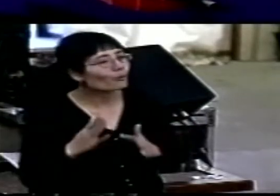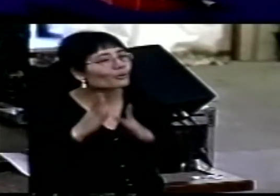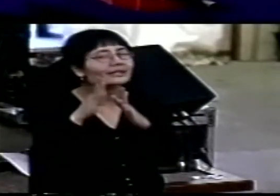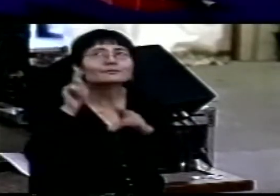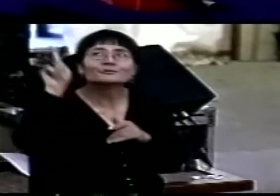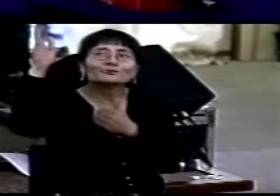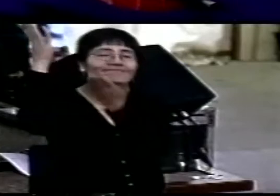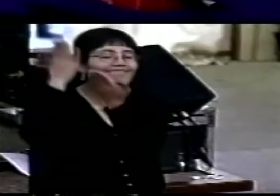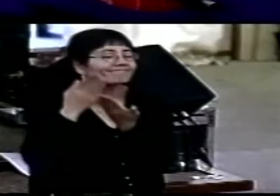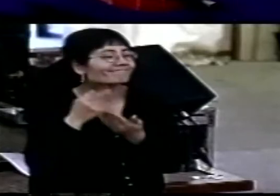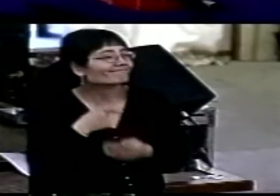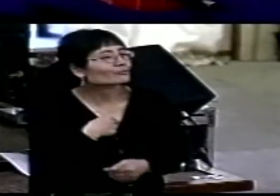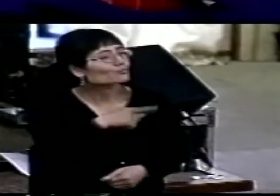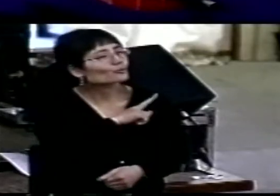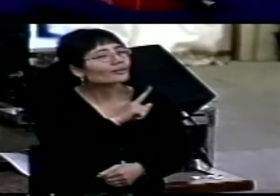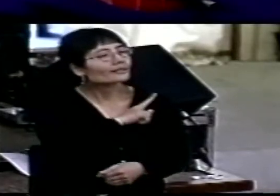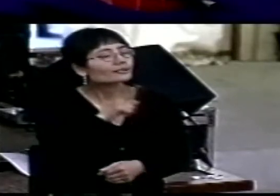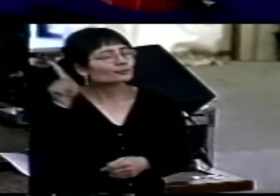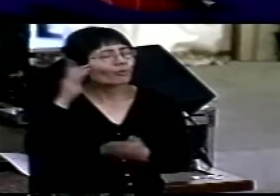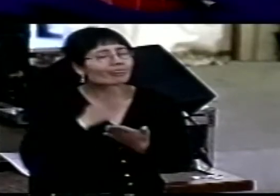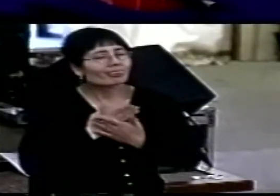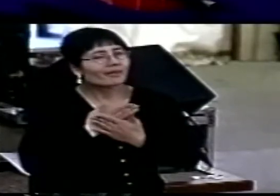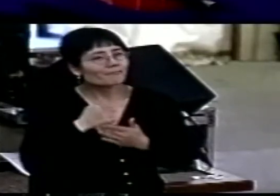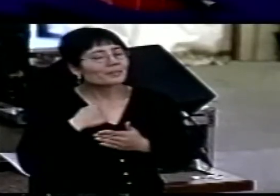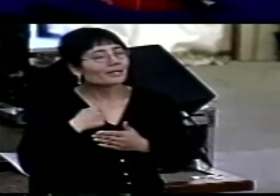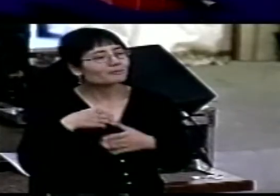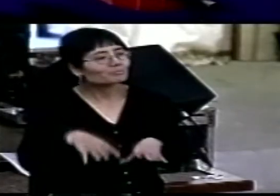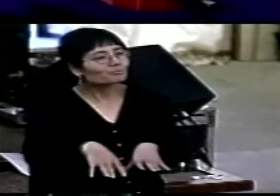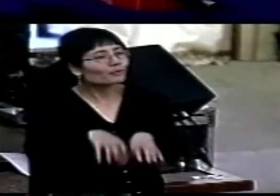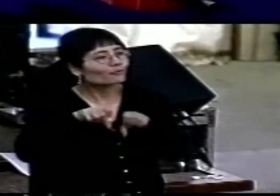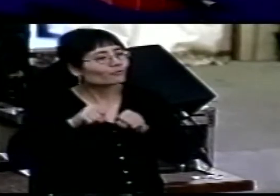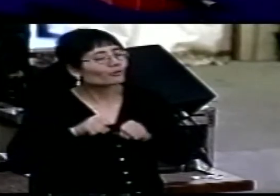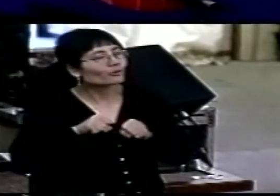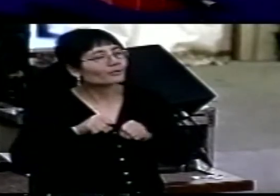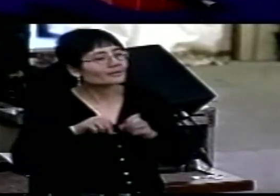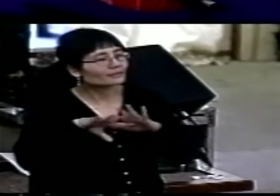me because you loved me before the creation of the world.